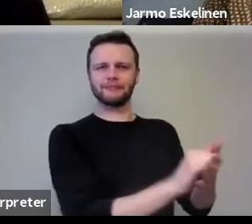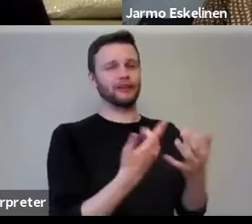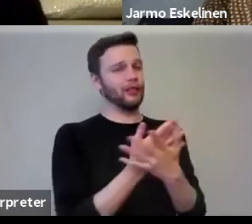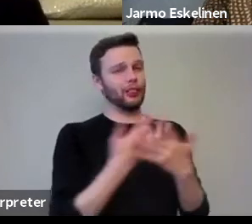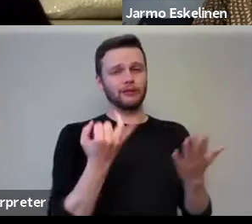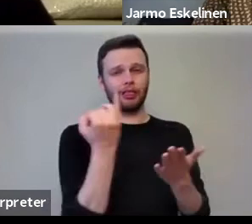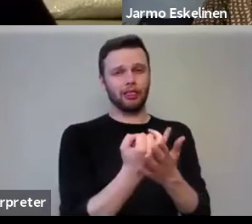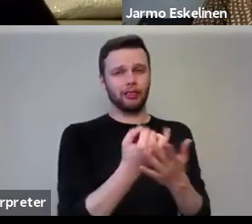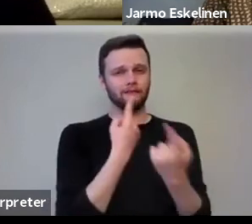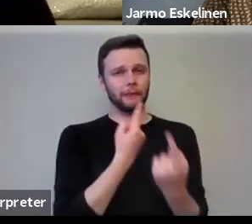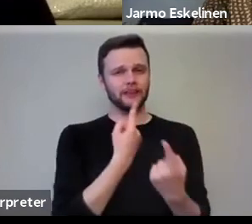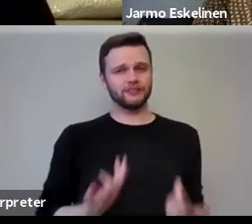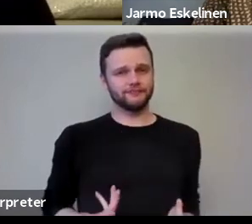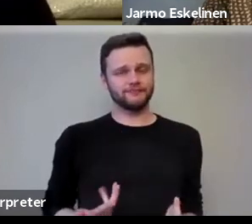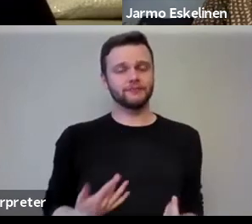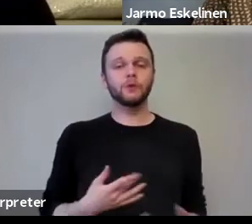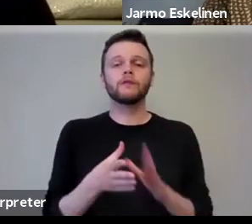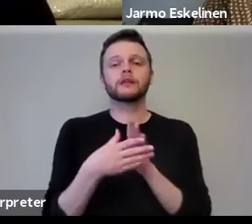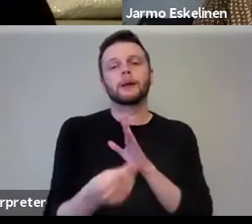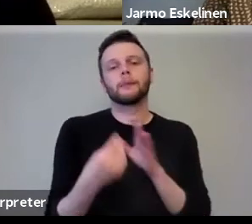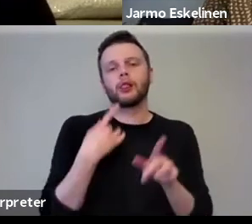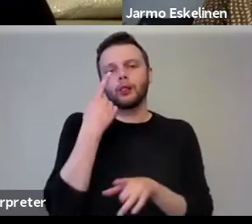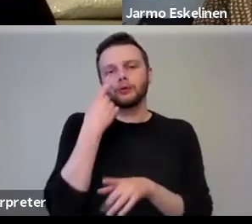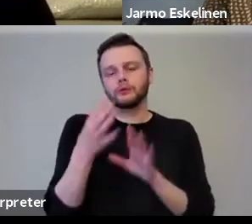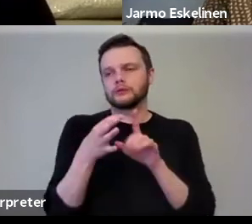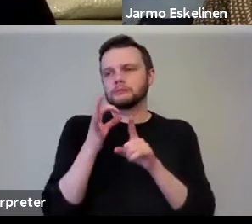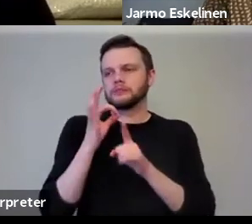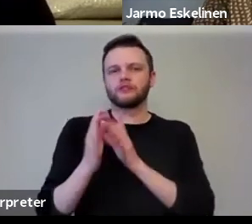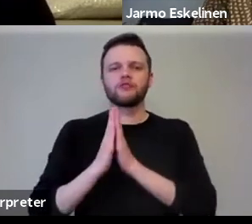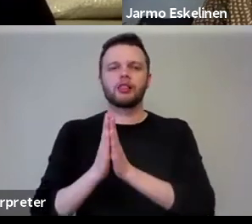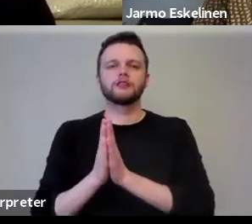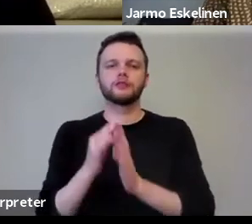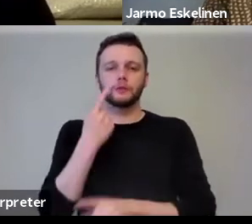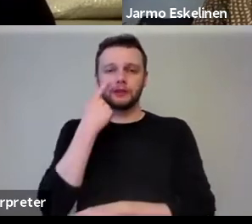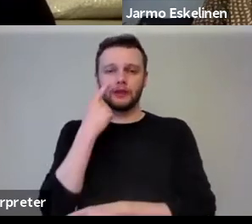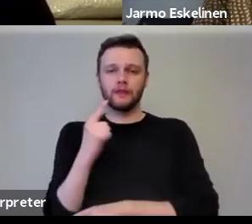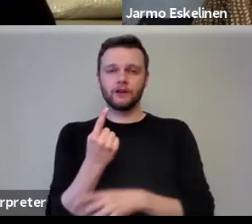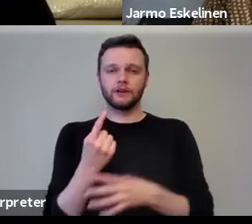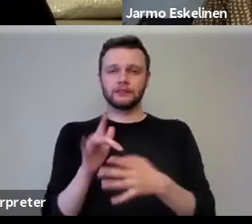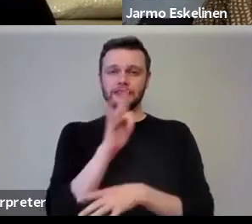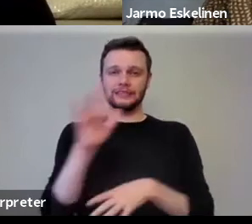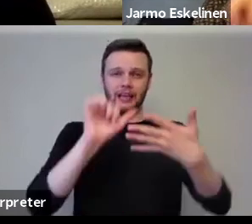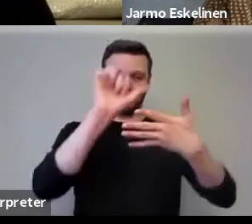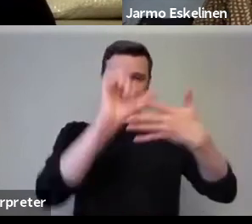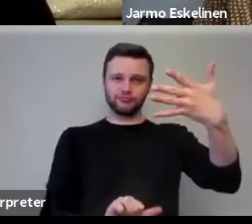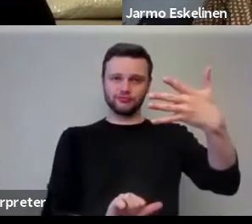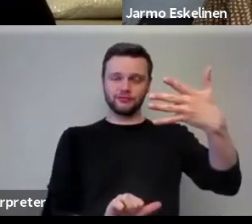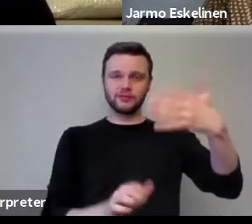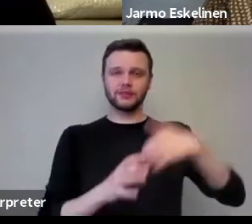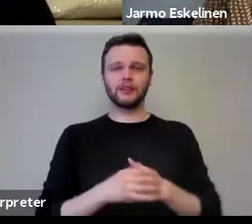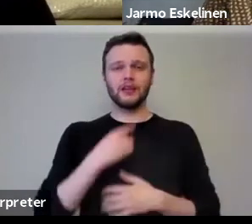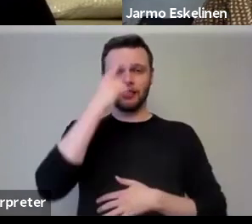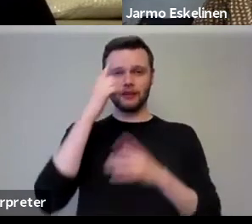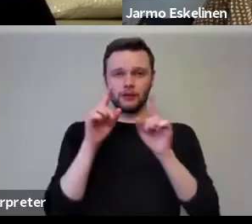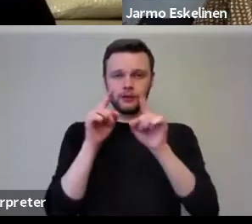were to type, let's say for example, um, in relation to certain religions, you type them in and you can see the first 10 answers on that search. Now, I think universities